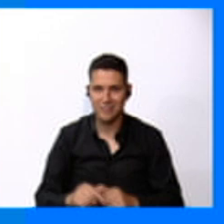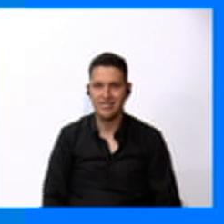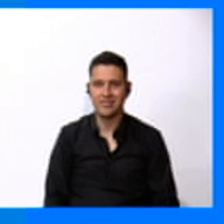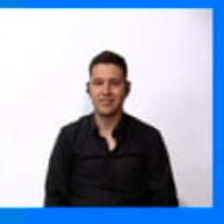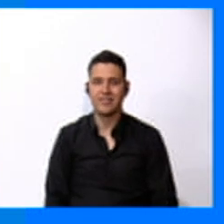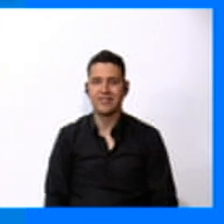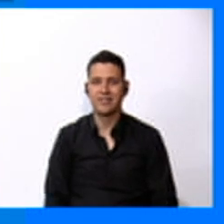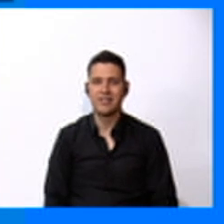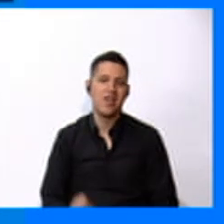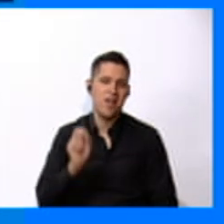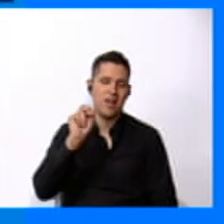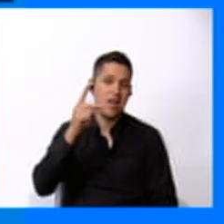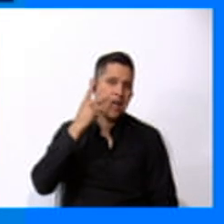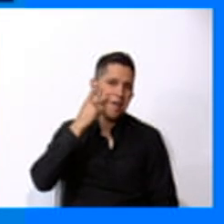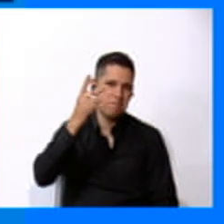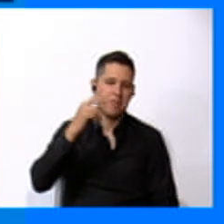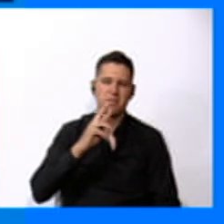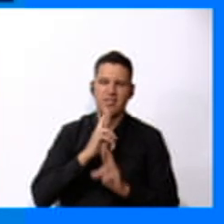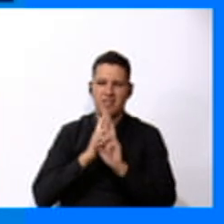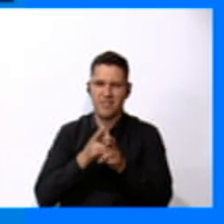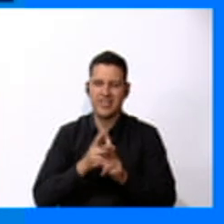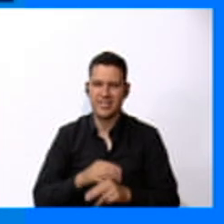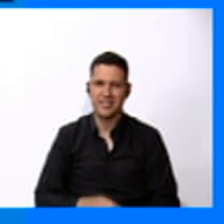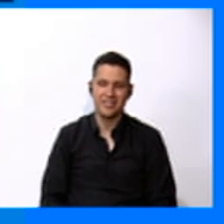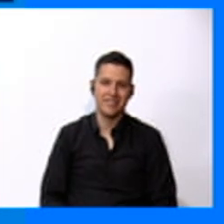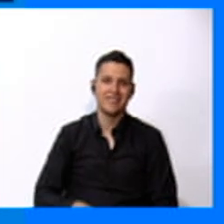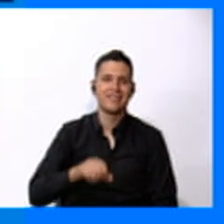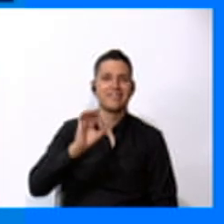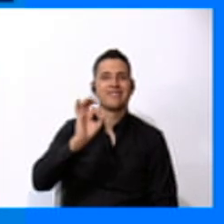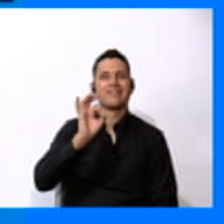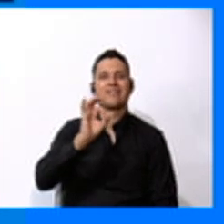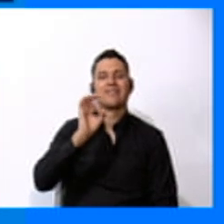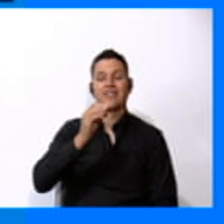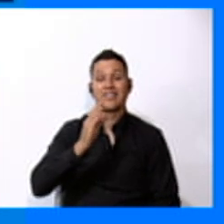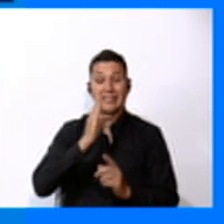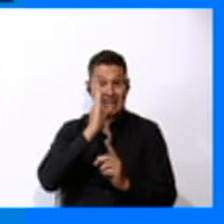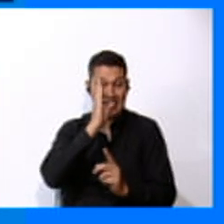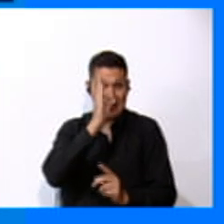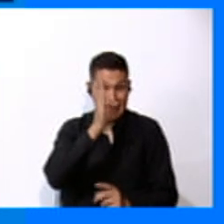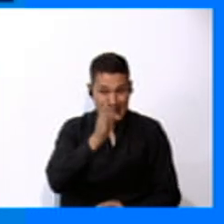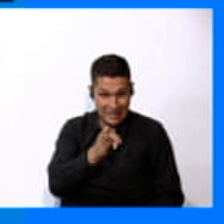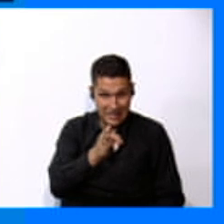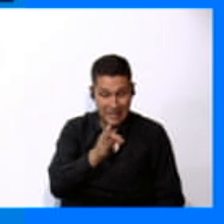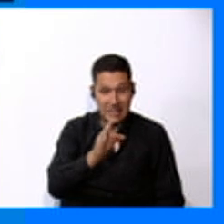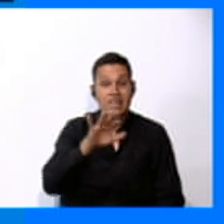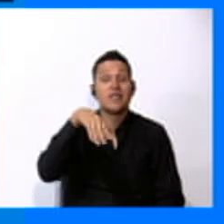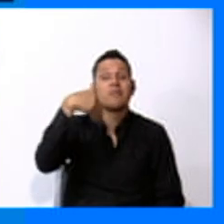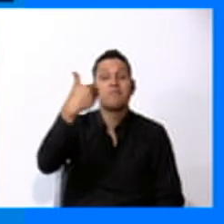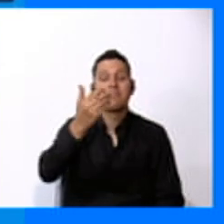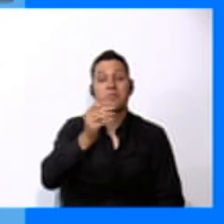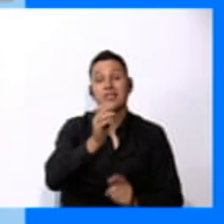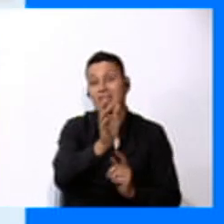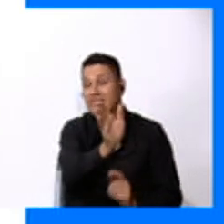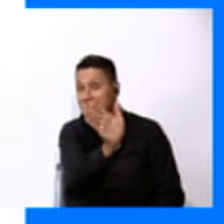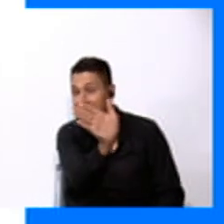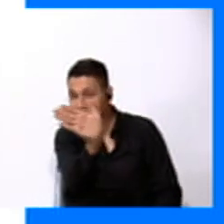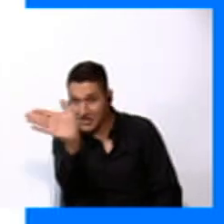Let's see the answer. Yes. Go straight and turn right.